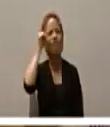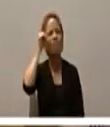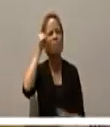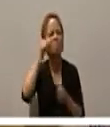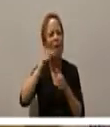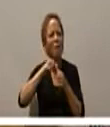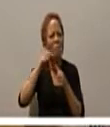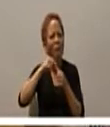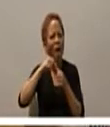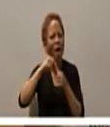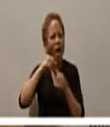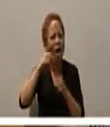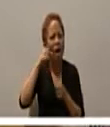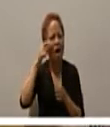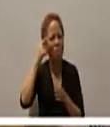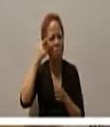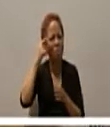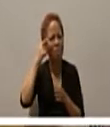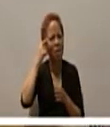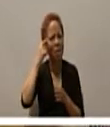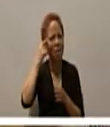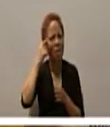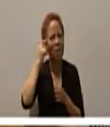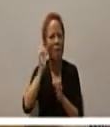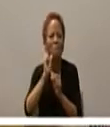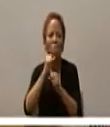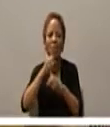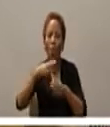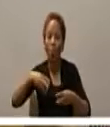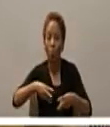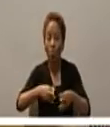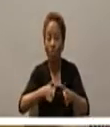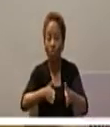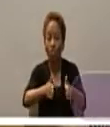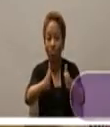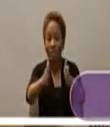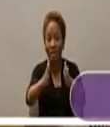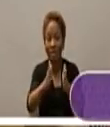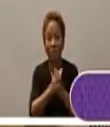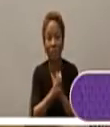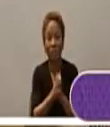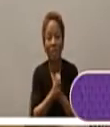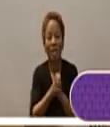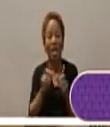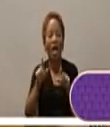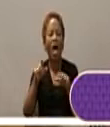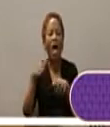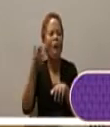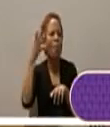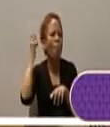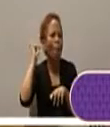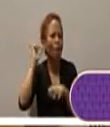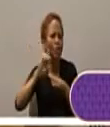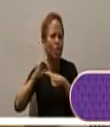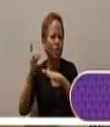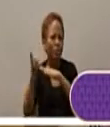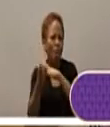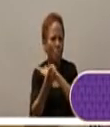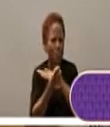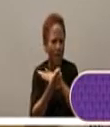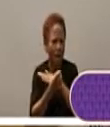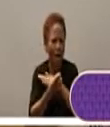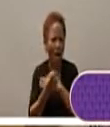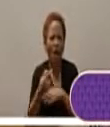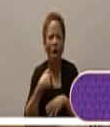talking about making the ways straight when I was in Dominique I was there at the cathedral and one of our art